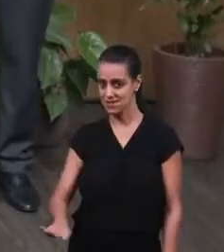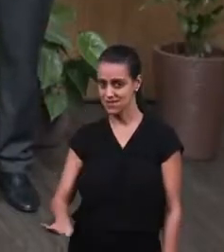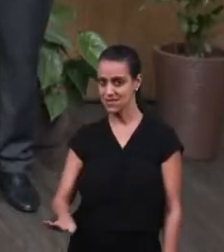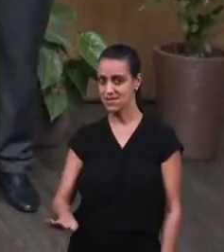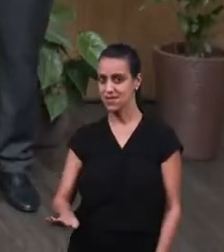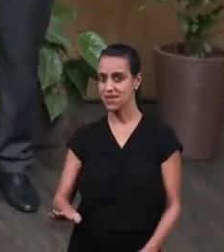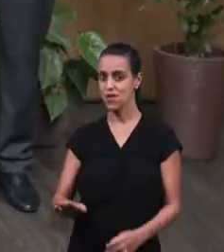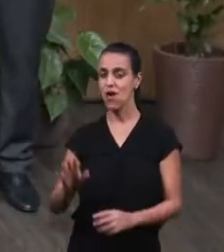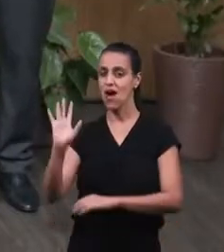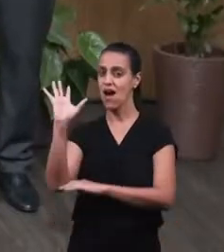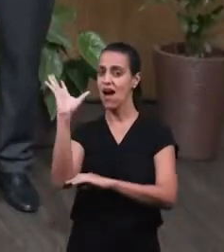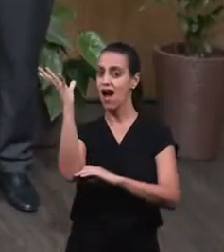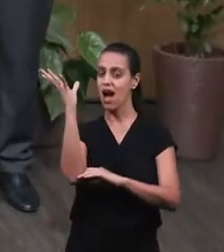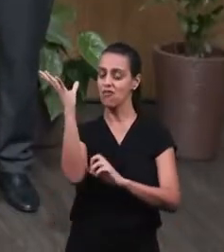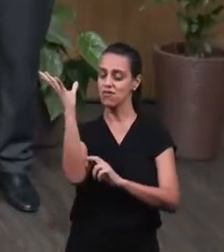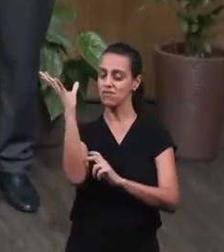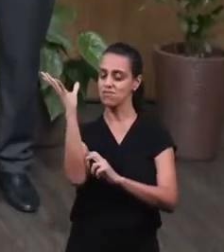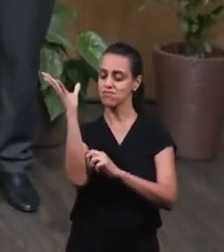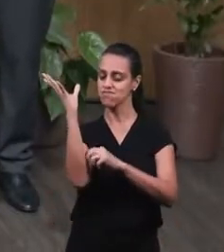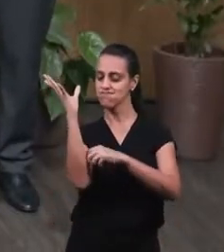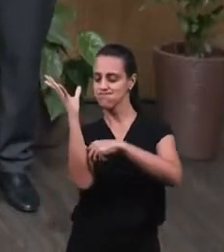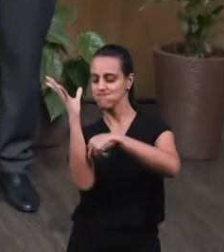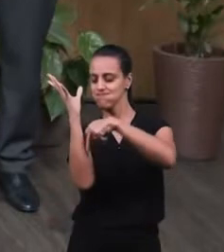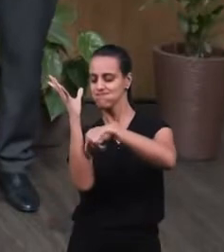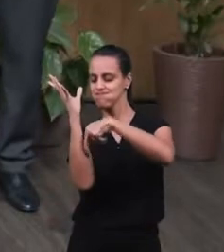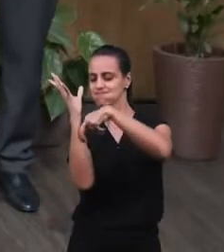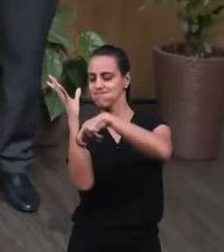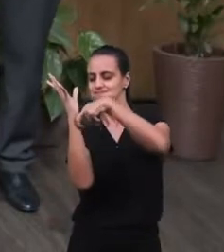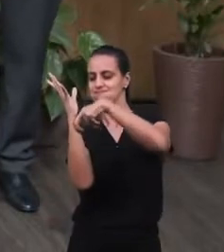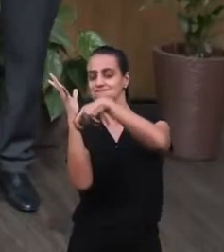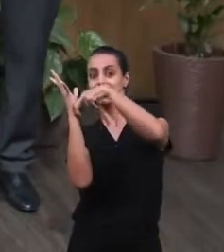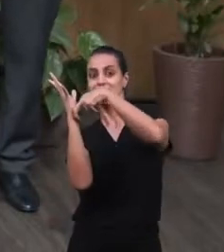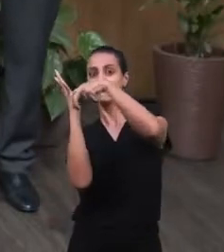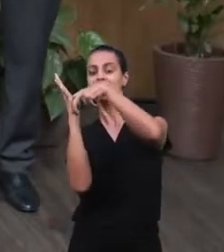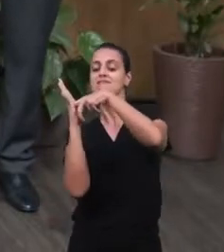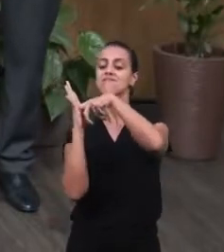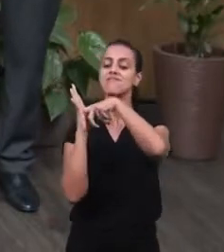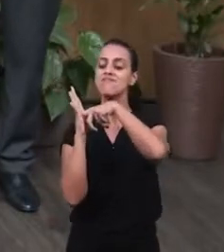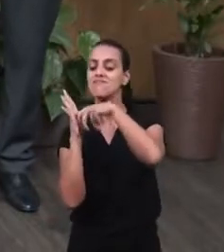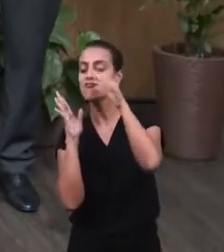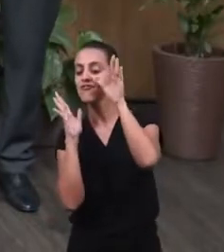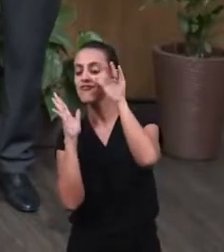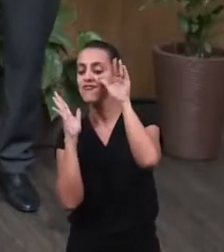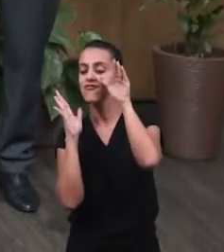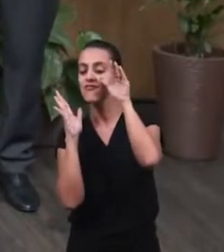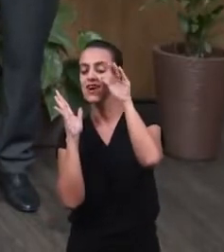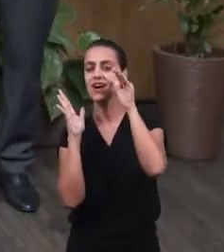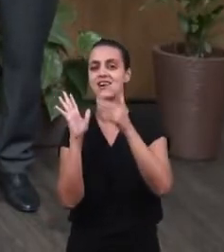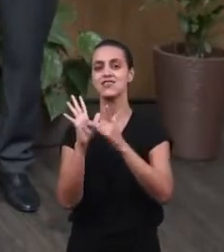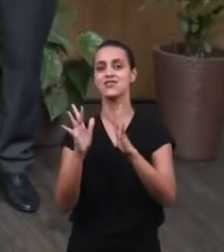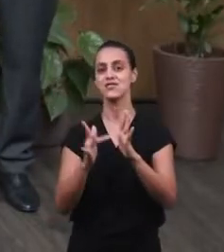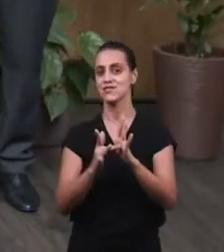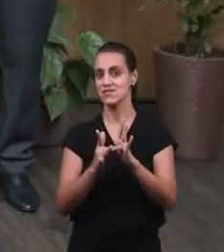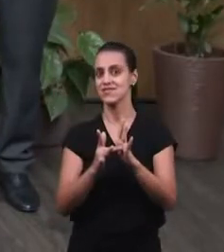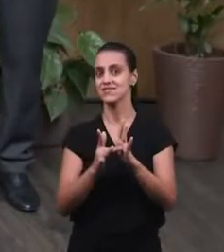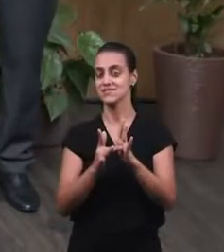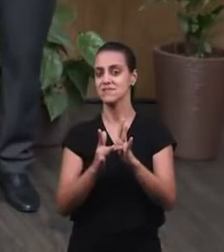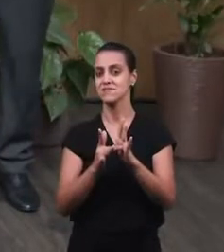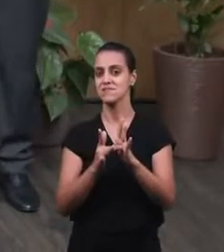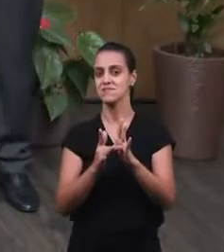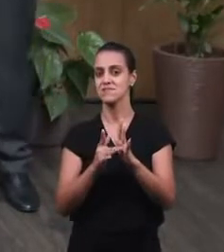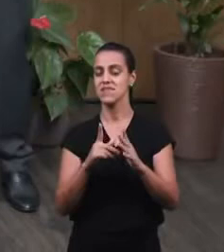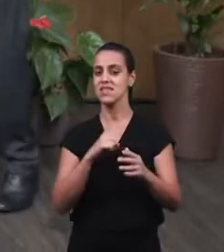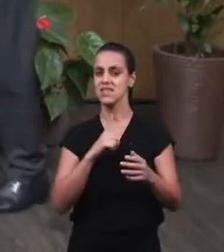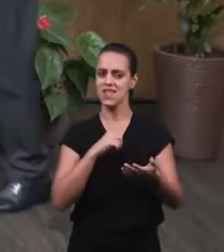went up, climbed the tree, to see the Lord Jesus. But see what the word says in